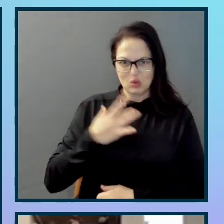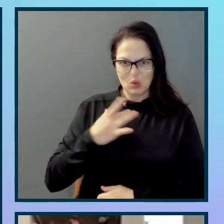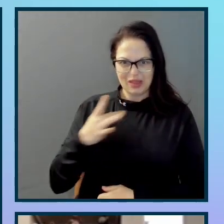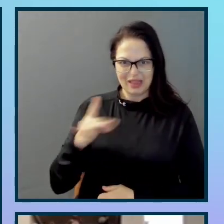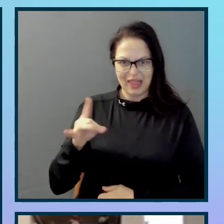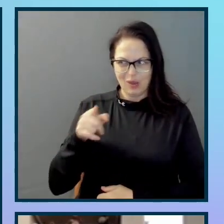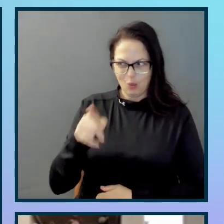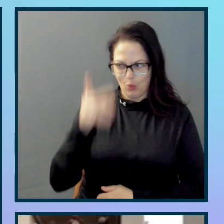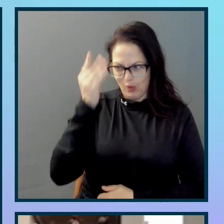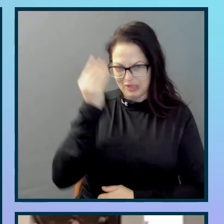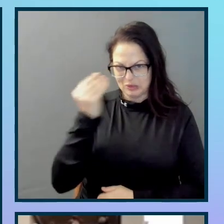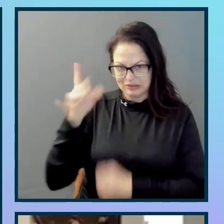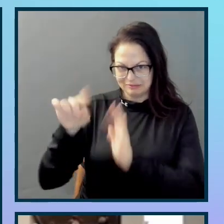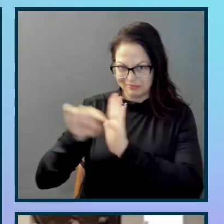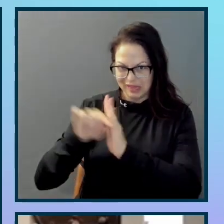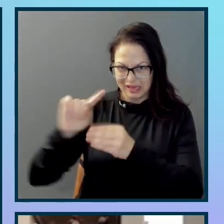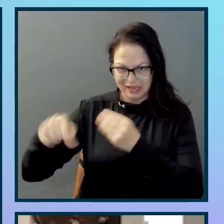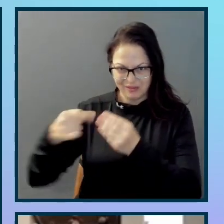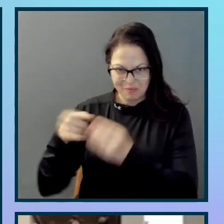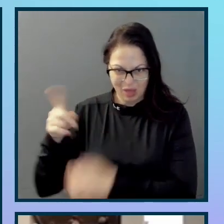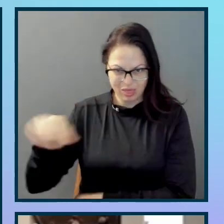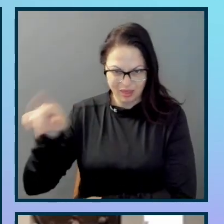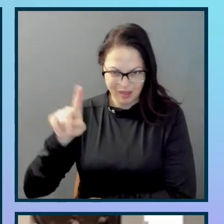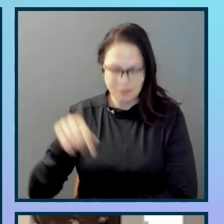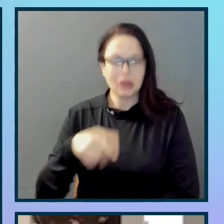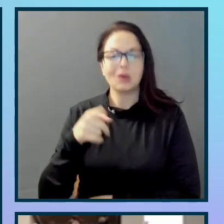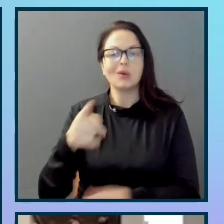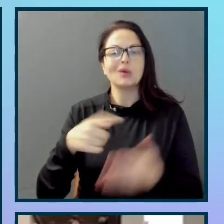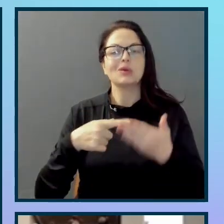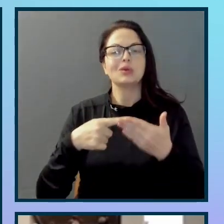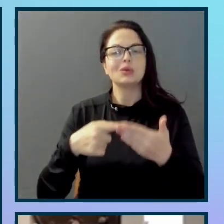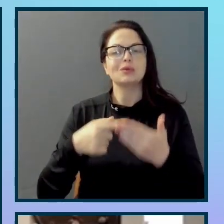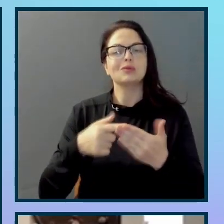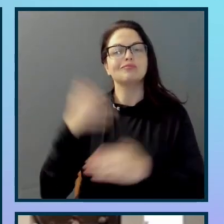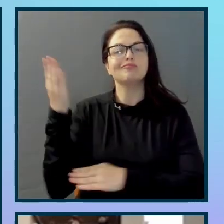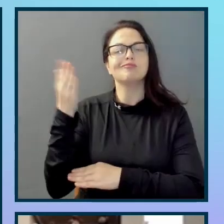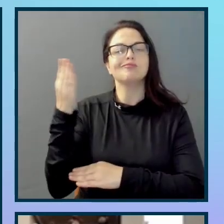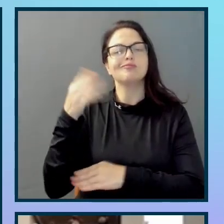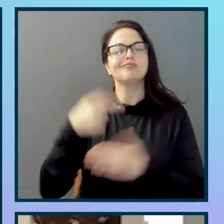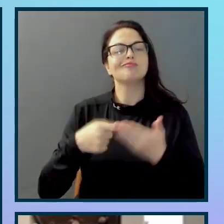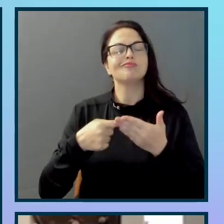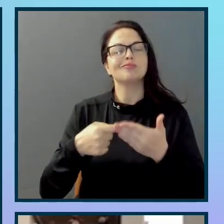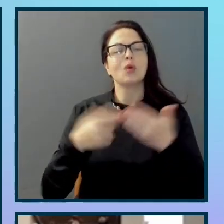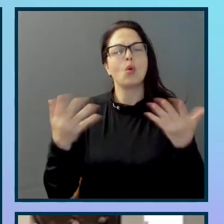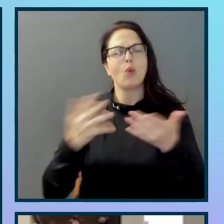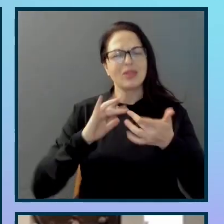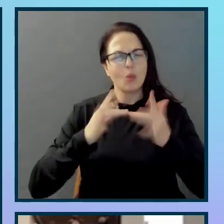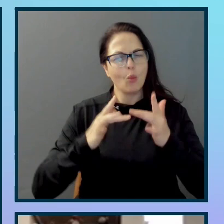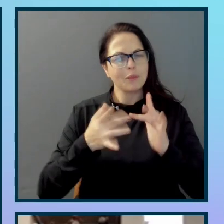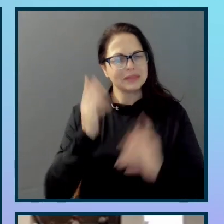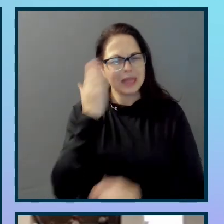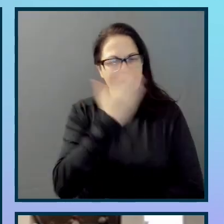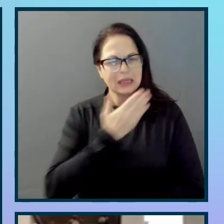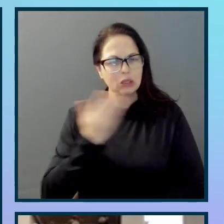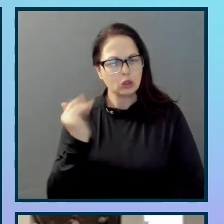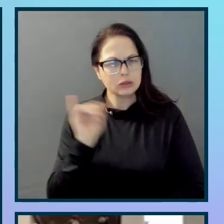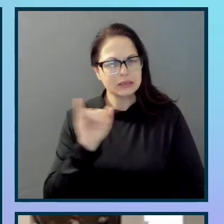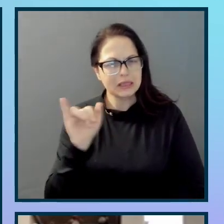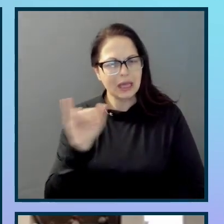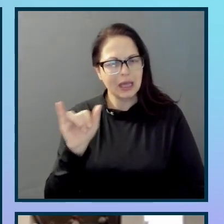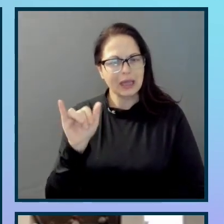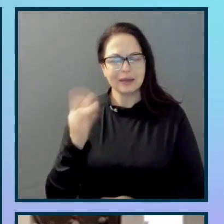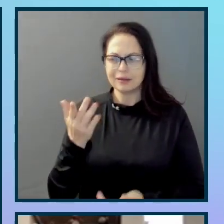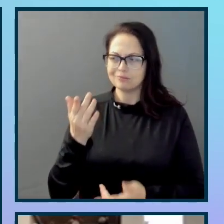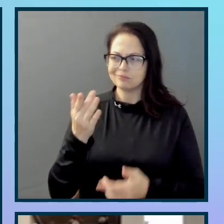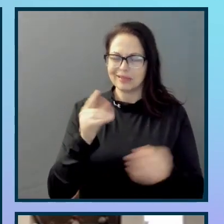You talk about what the site looks like and what the site sounds like, about how confusing large parts of it are, both